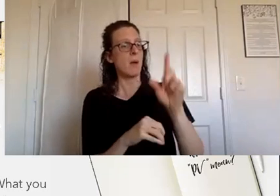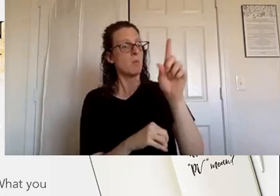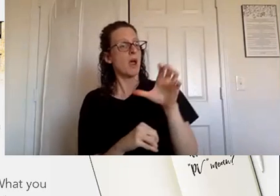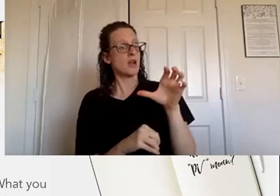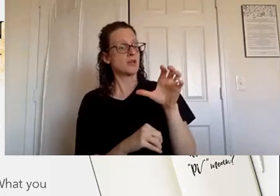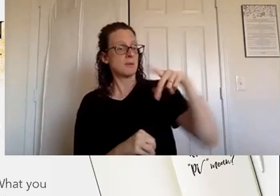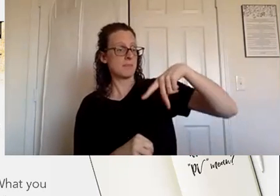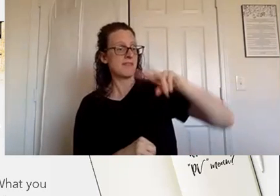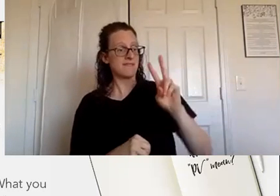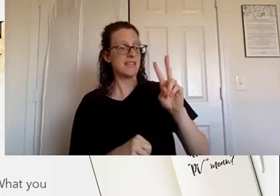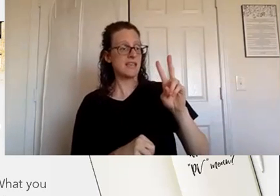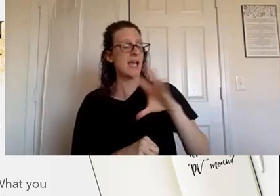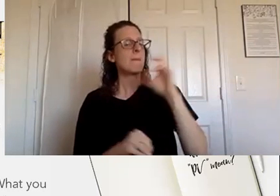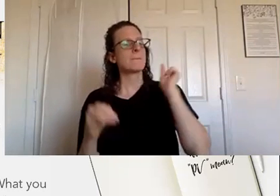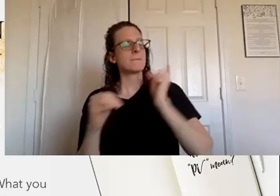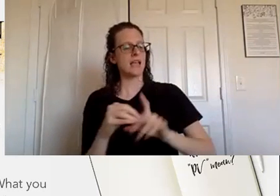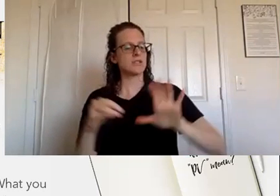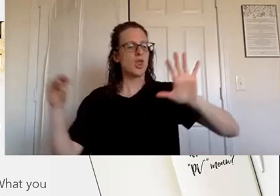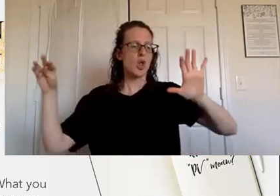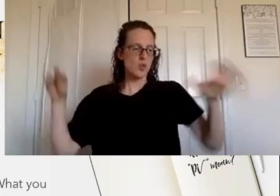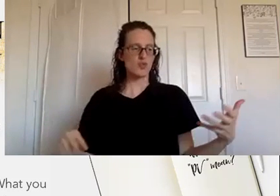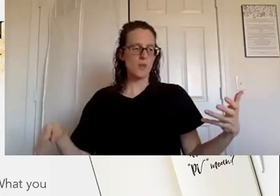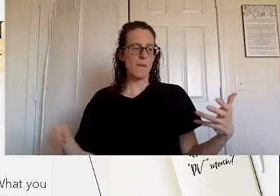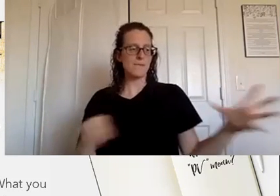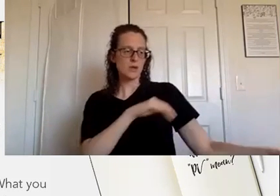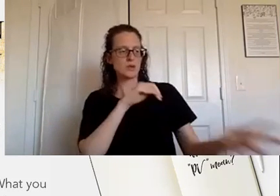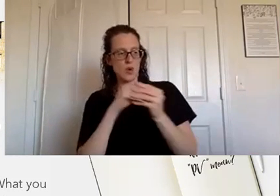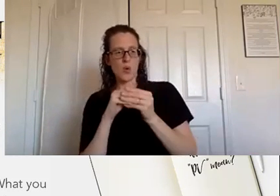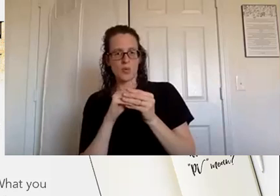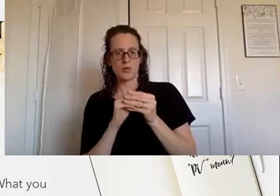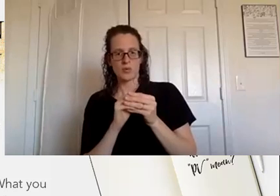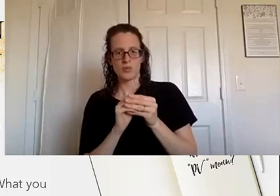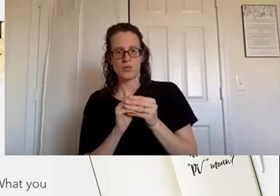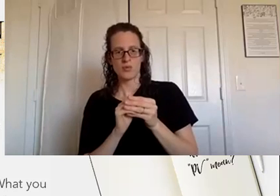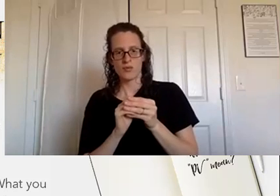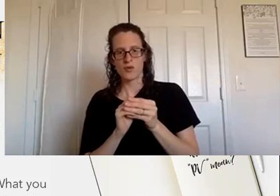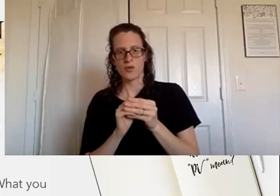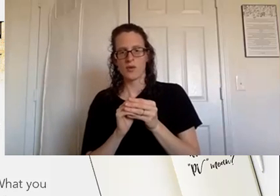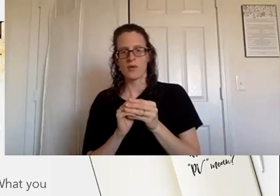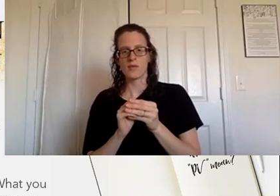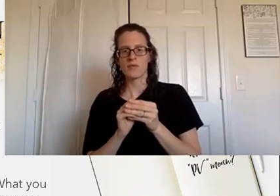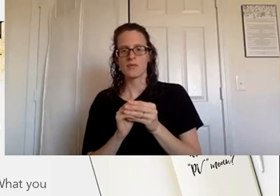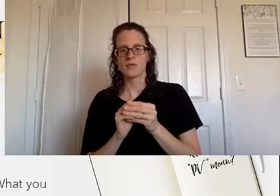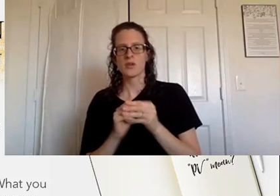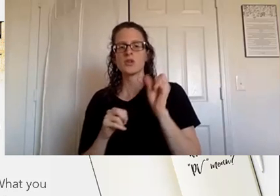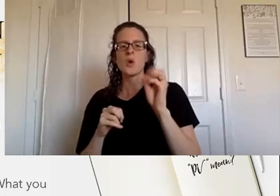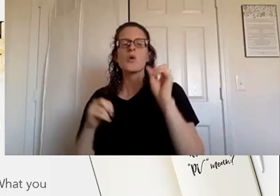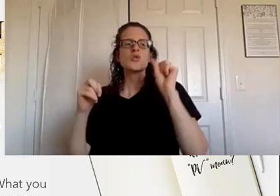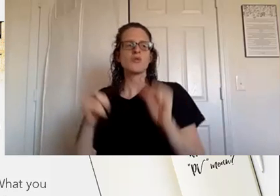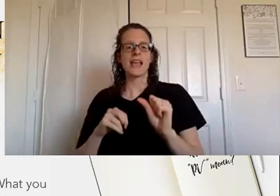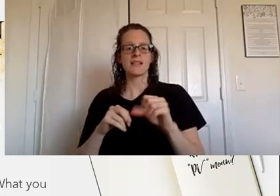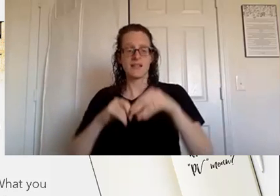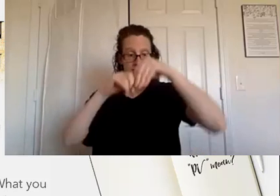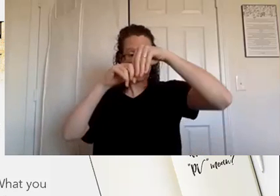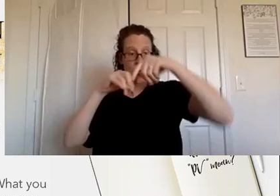the ogv of their downline to qualify for ranks executive and above separate legs can be specified